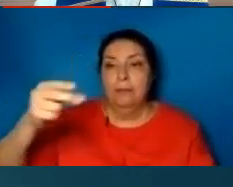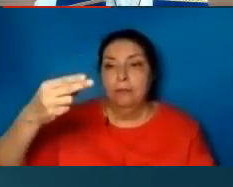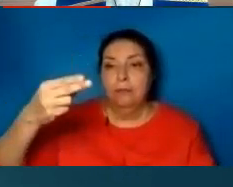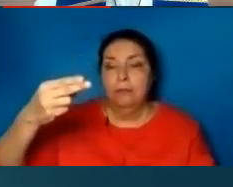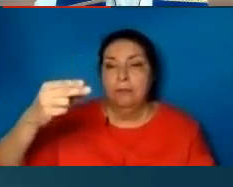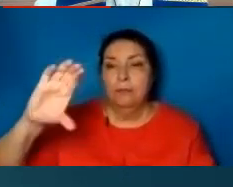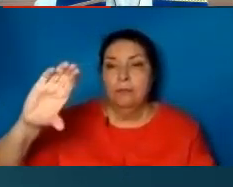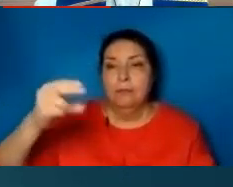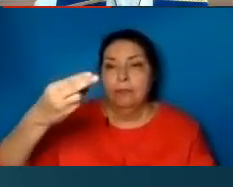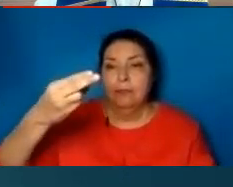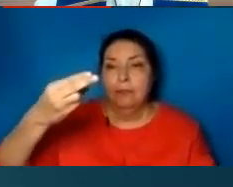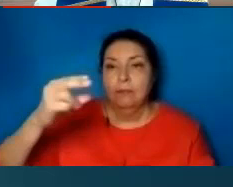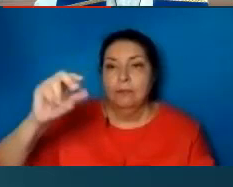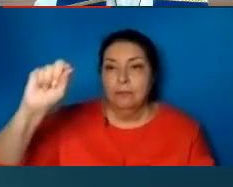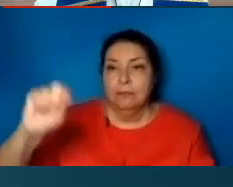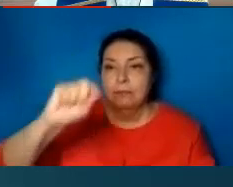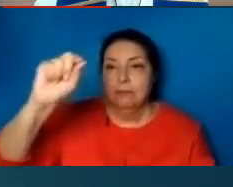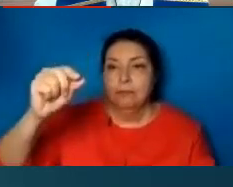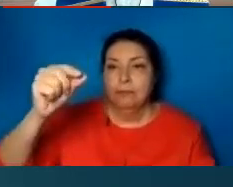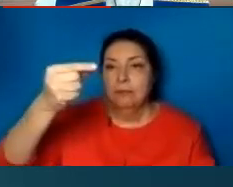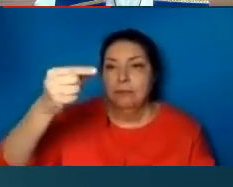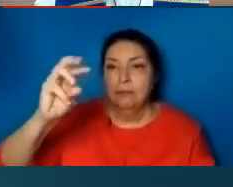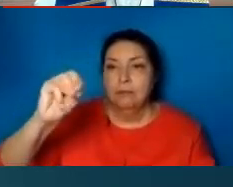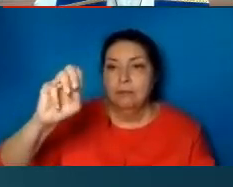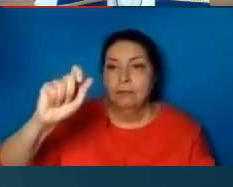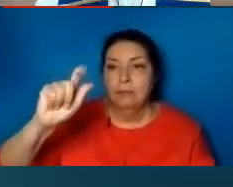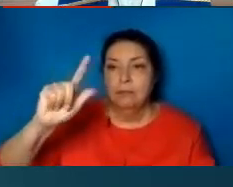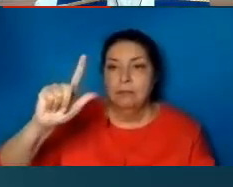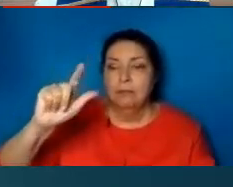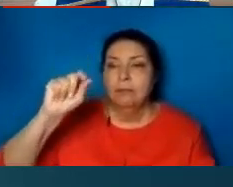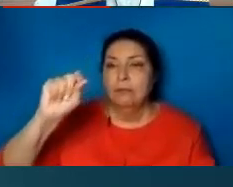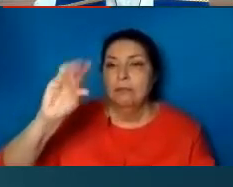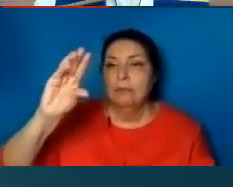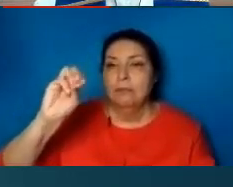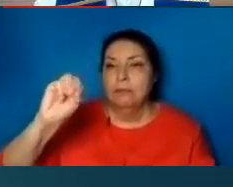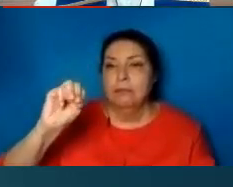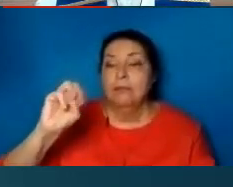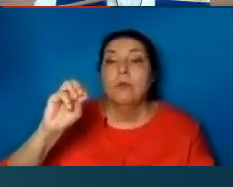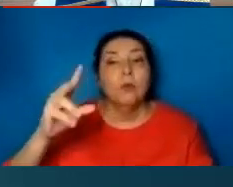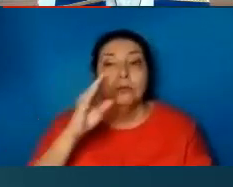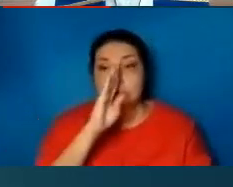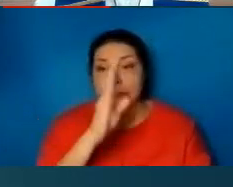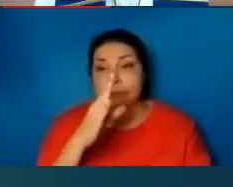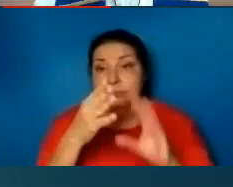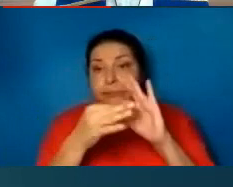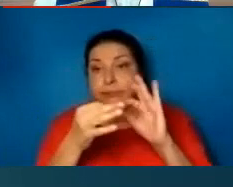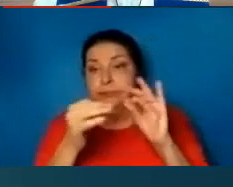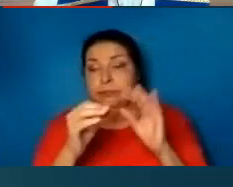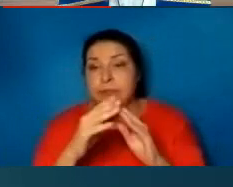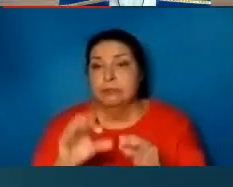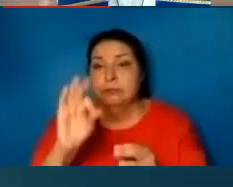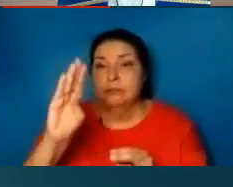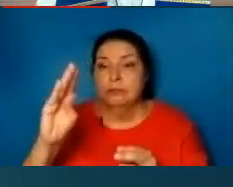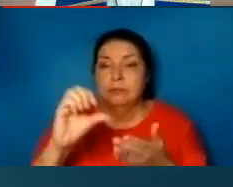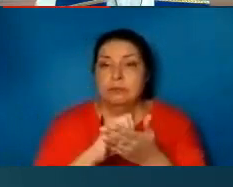-c-h at gmail.com, or DM us on either of our Facebook pages, Peace